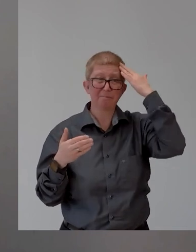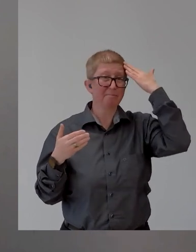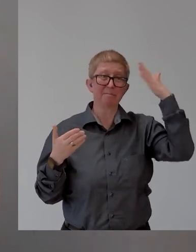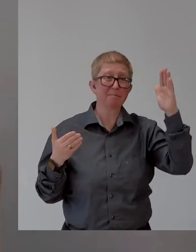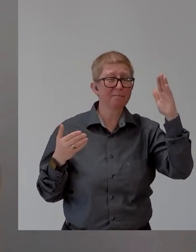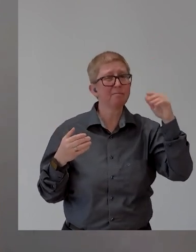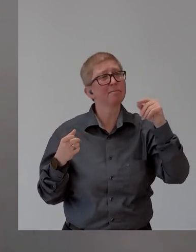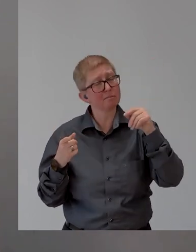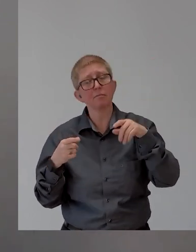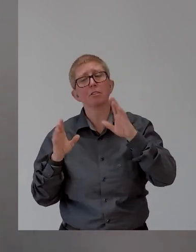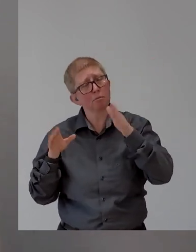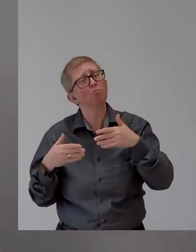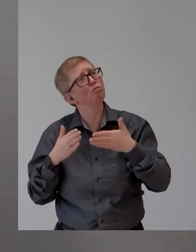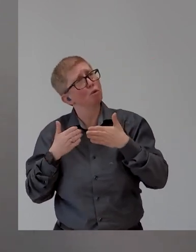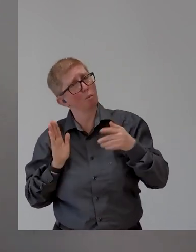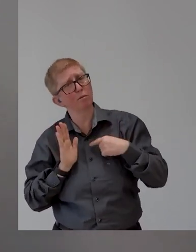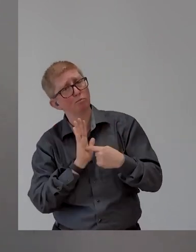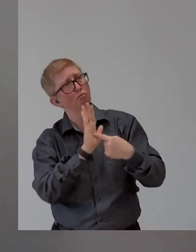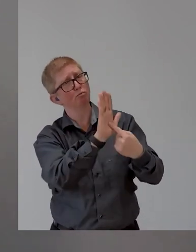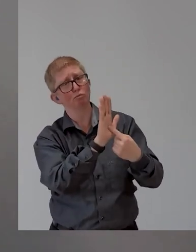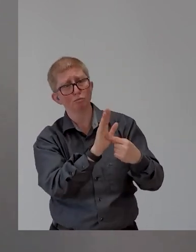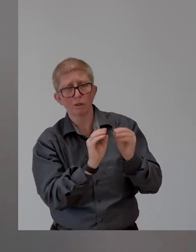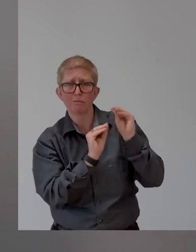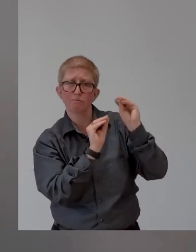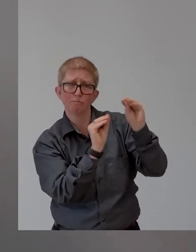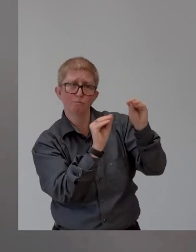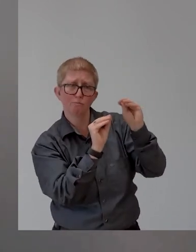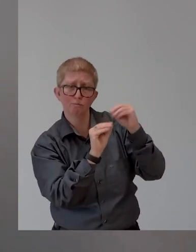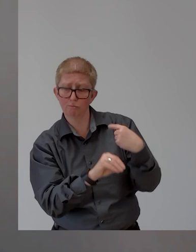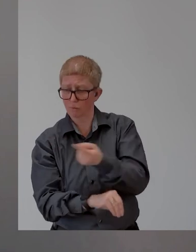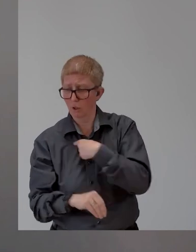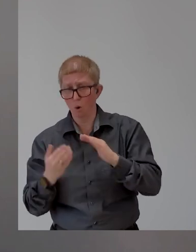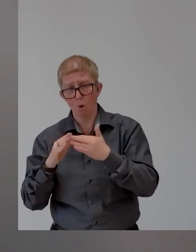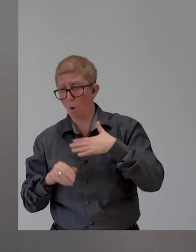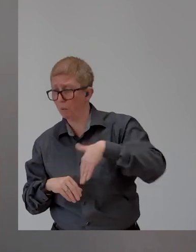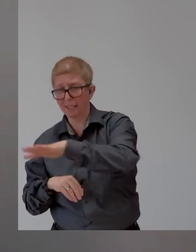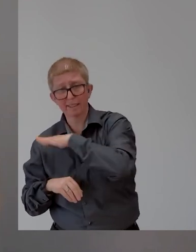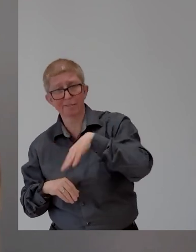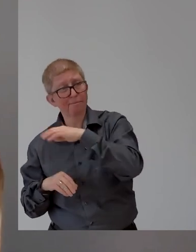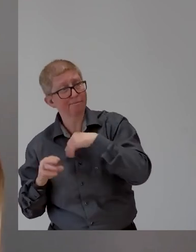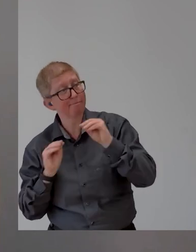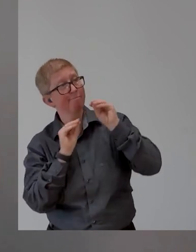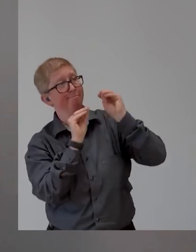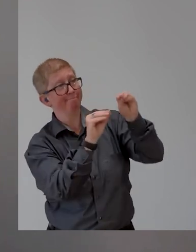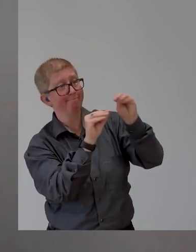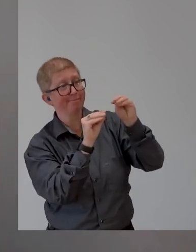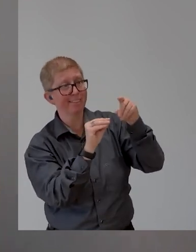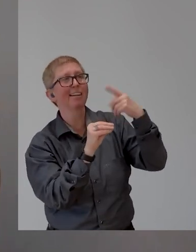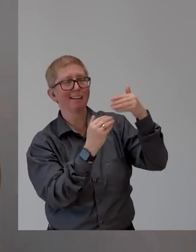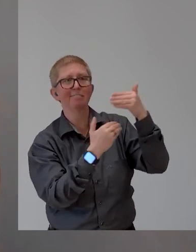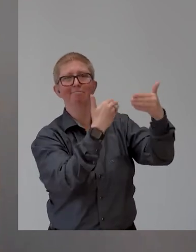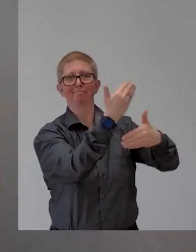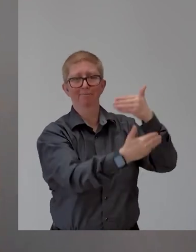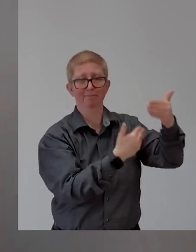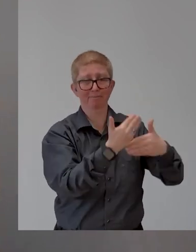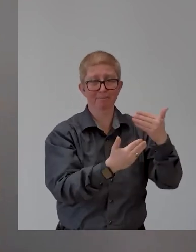as a community need to help them learn. So big thank you both to Steve and to Rob. Thank you to zero